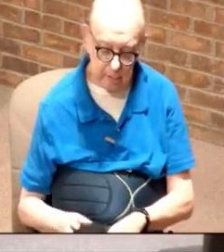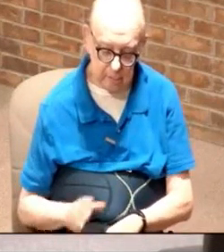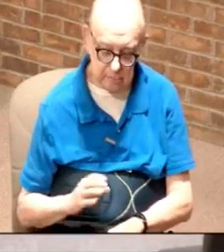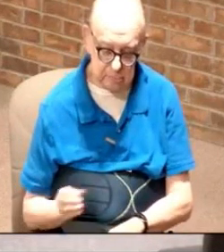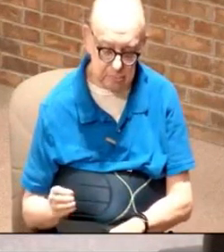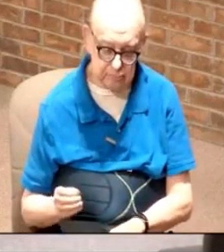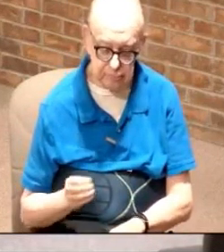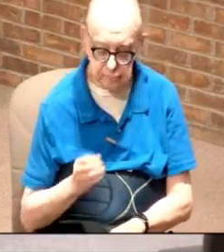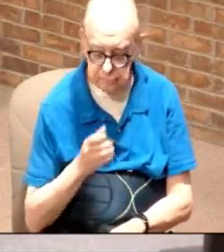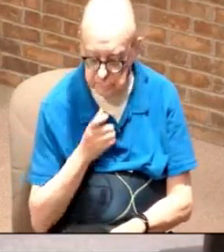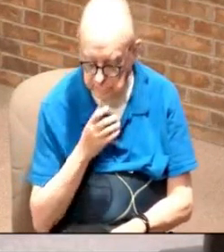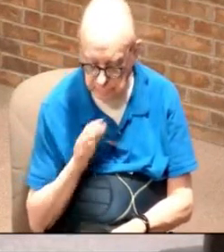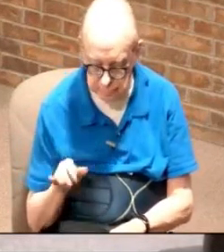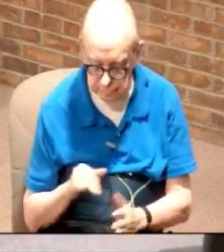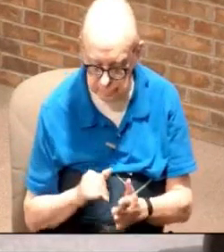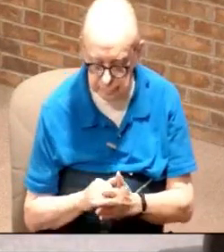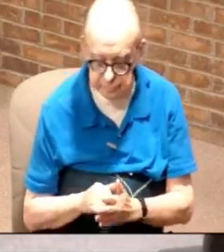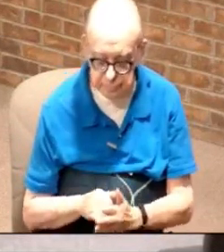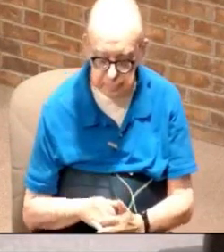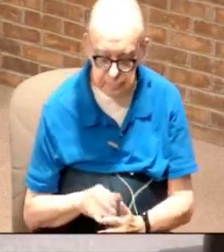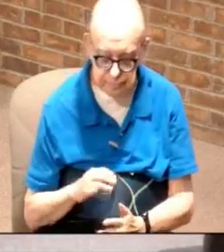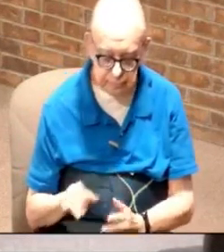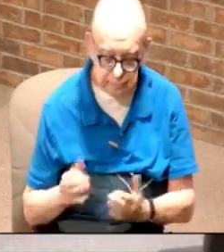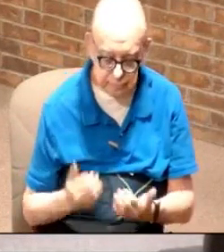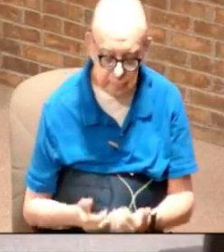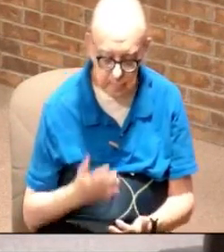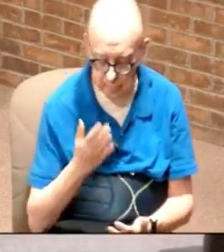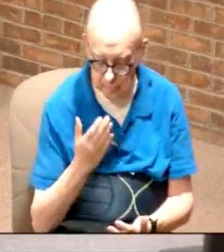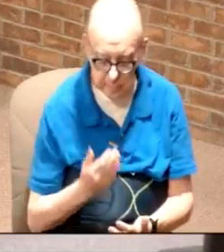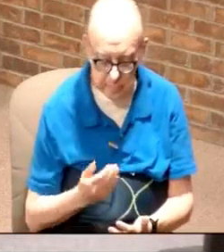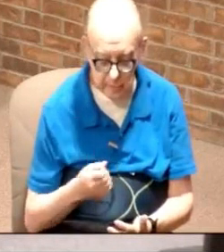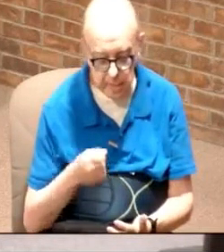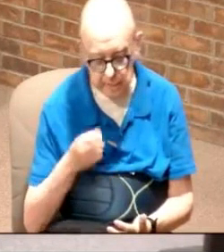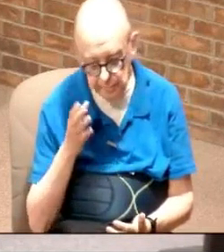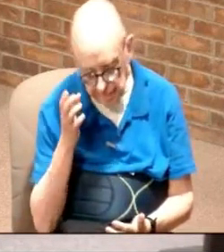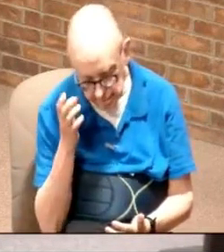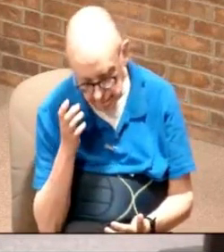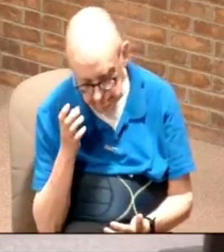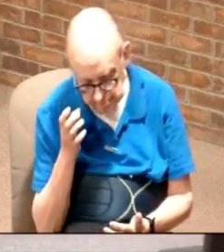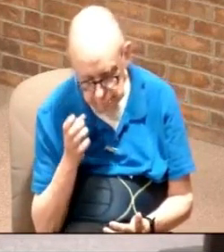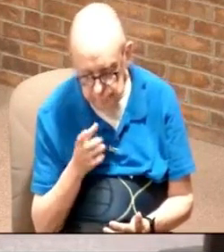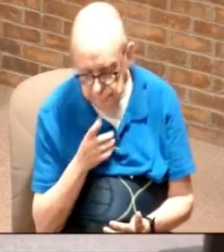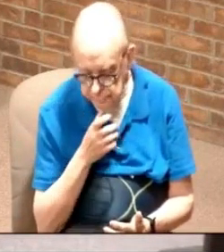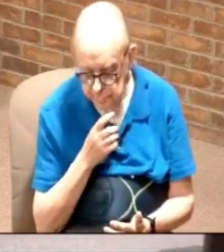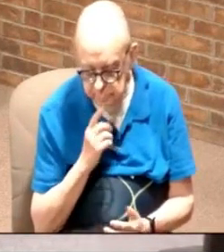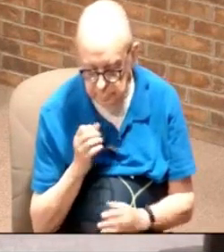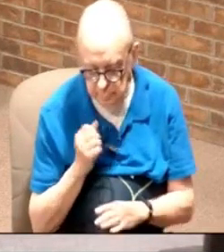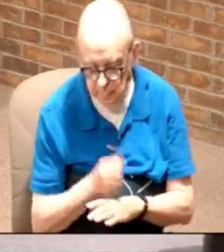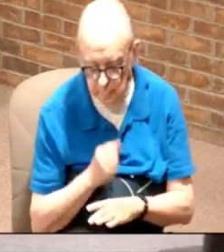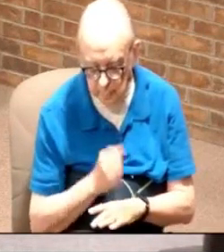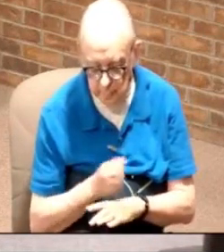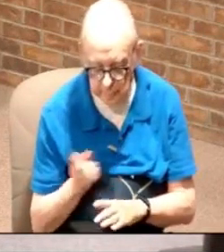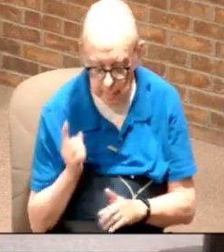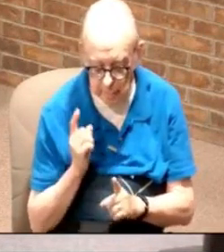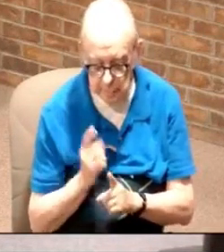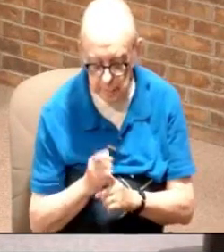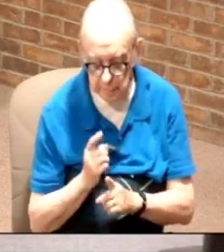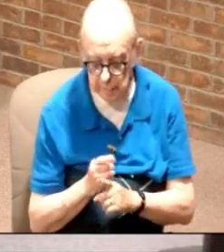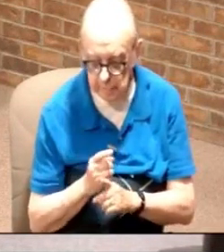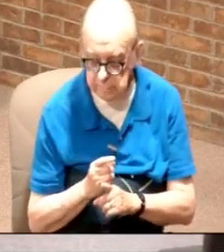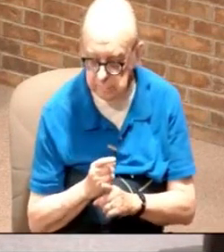and who's he doing it he's doing it right in the front of Satan who is the accuser of the brethren